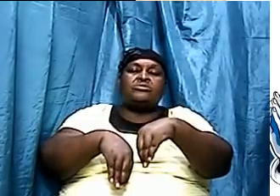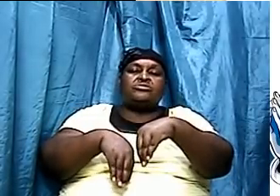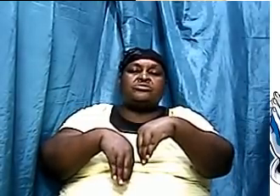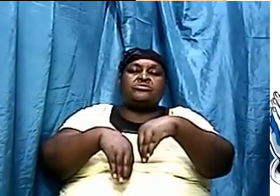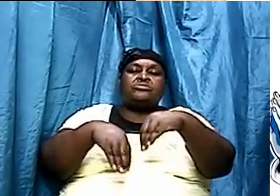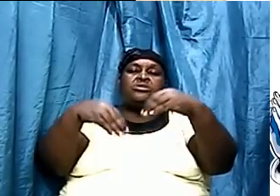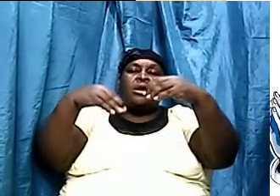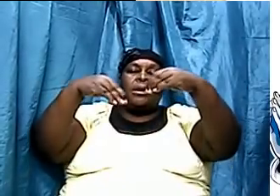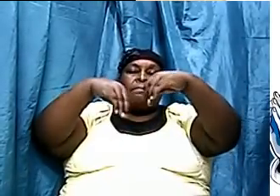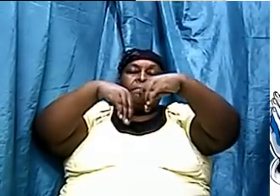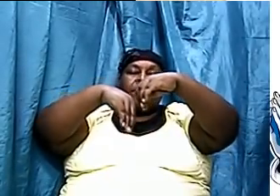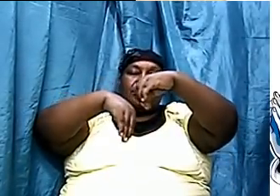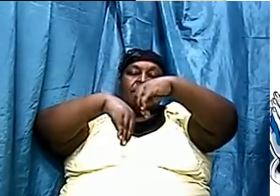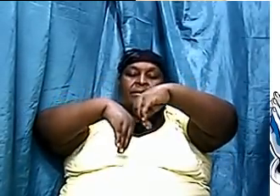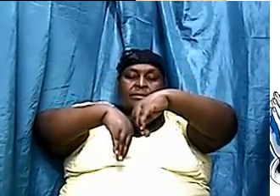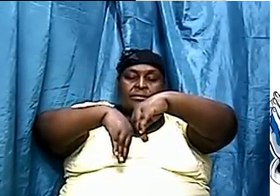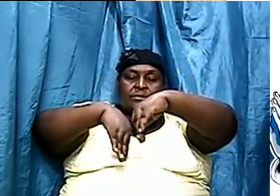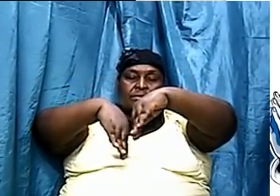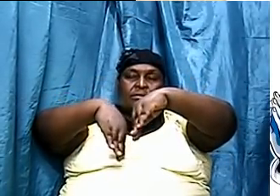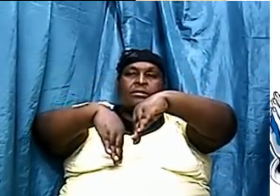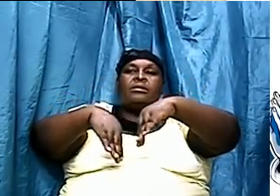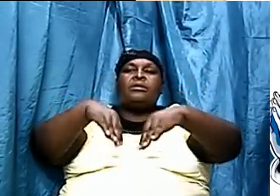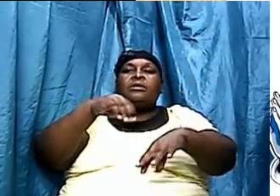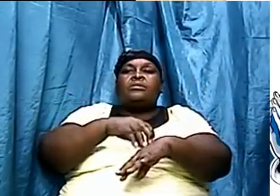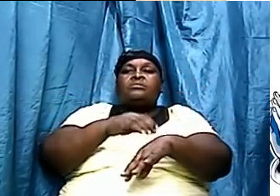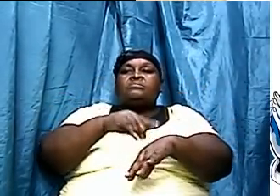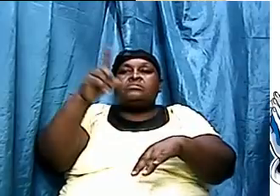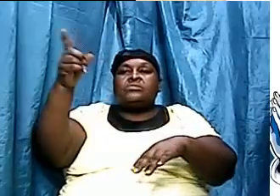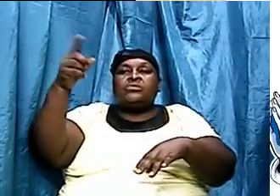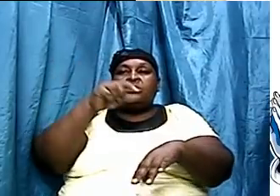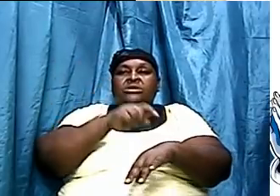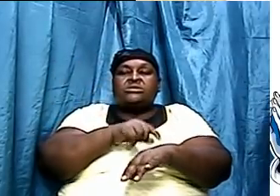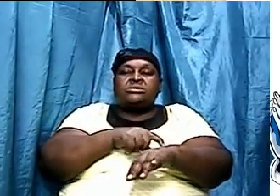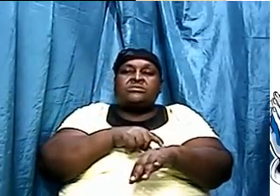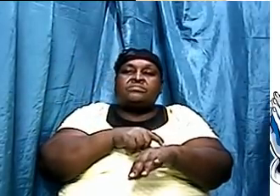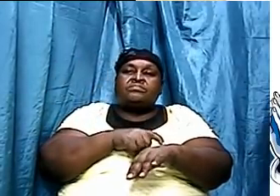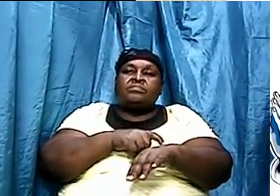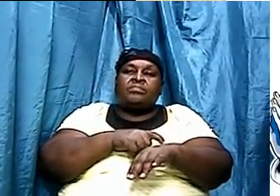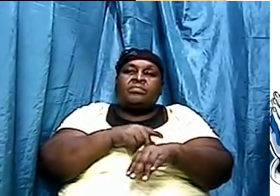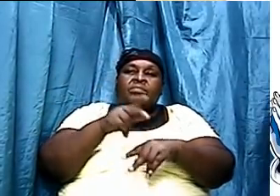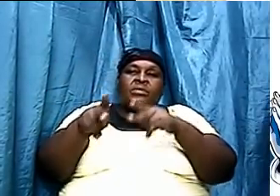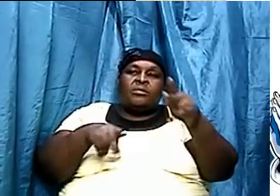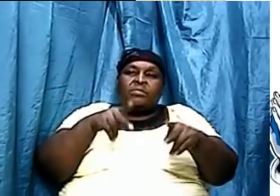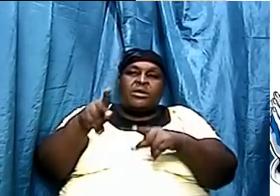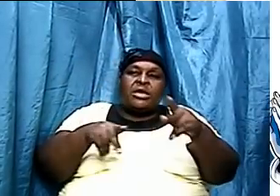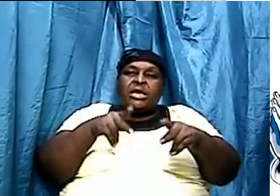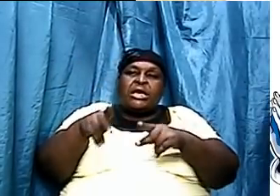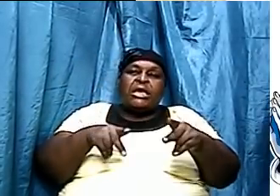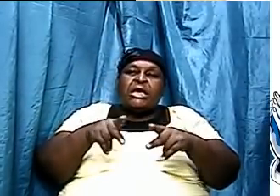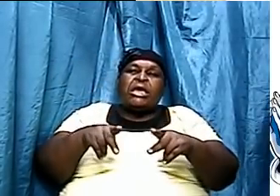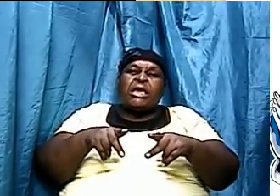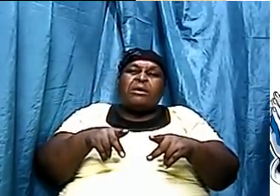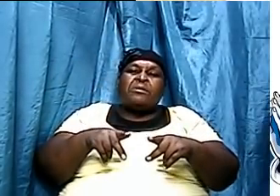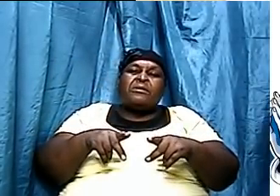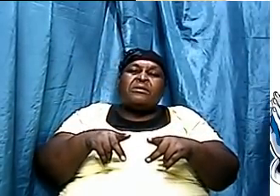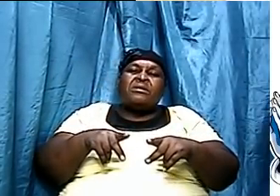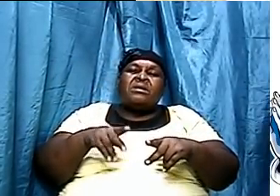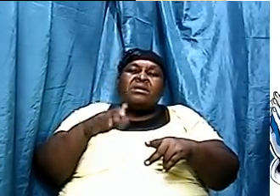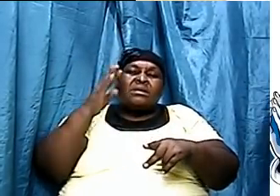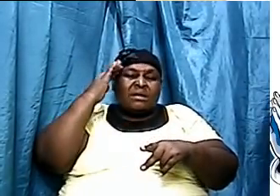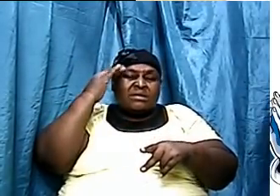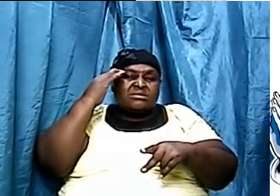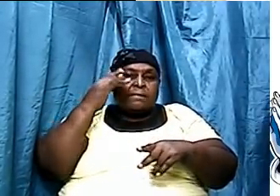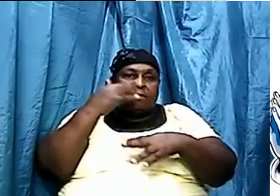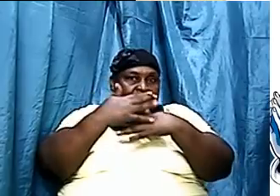Brothers and sisters, at one time, people considered blood to be the carrier of